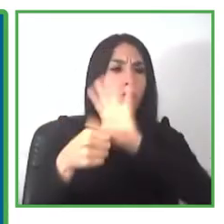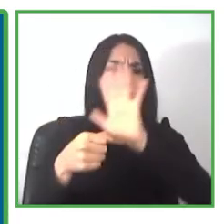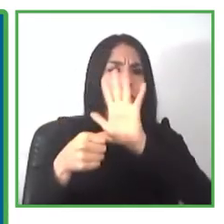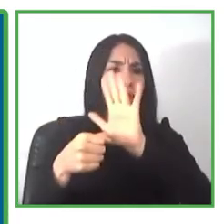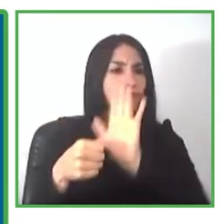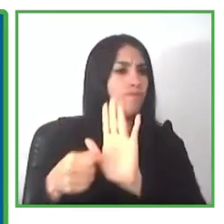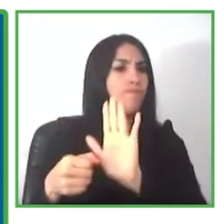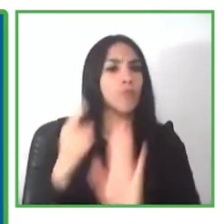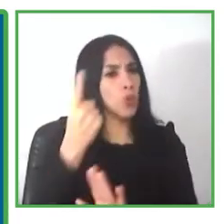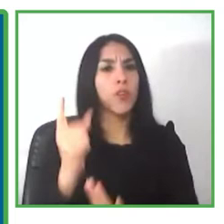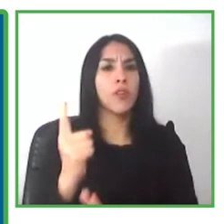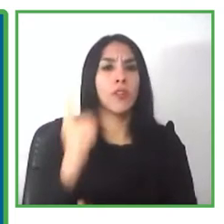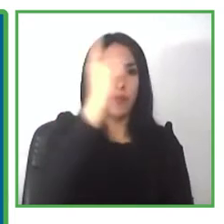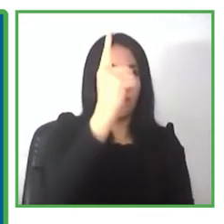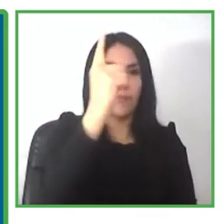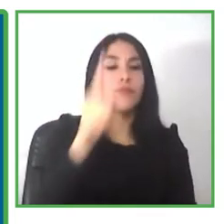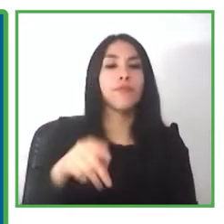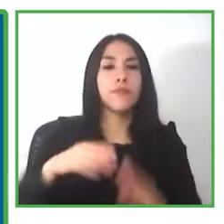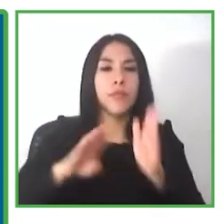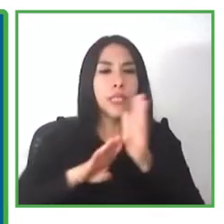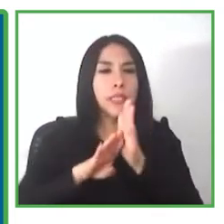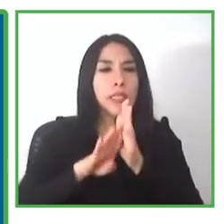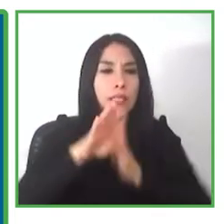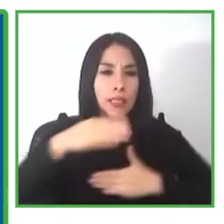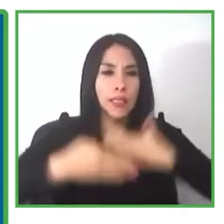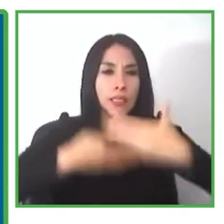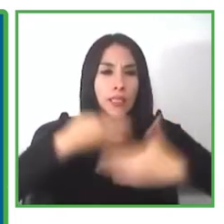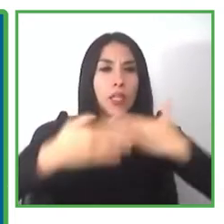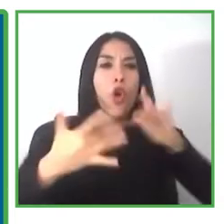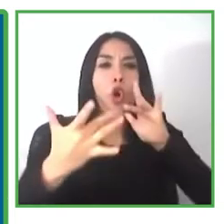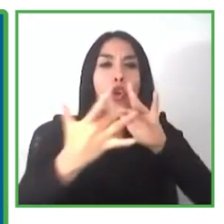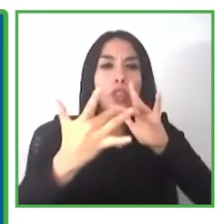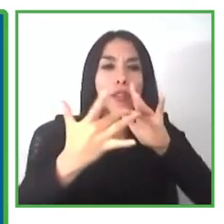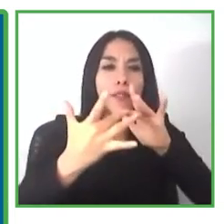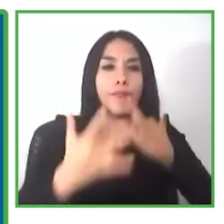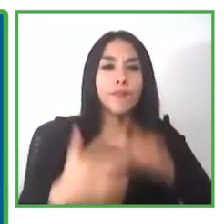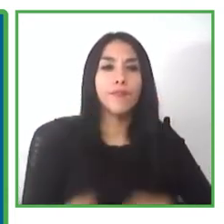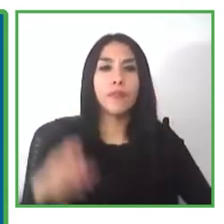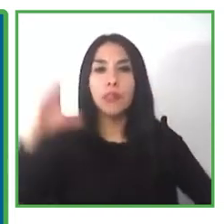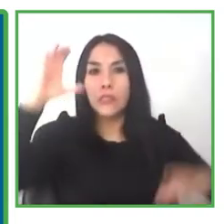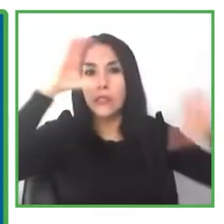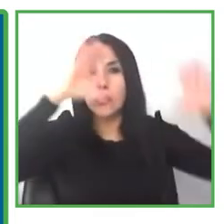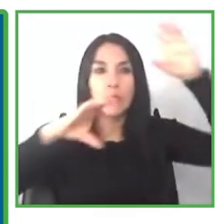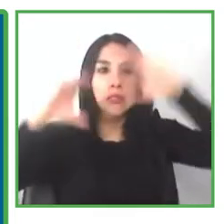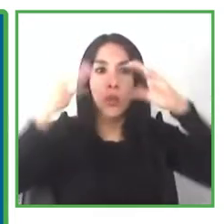when actually personal growth is also related to looking for new opportunities